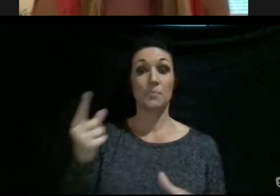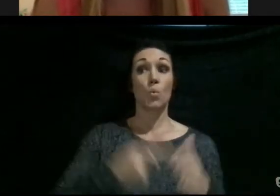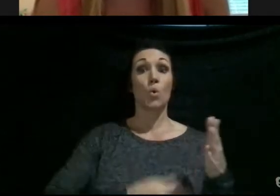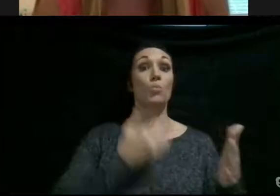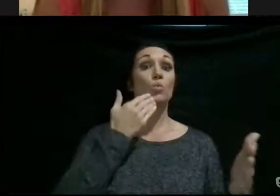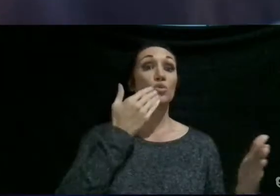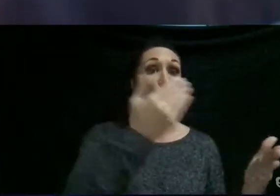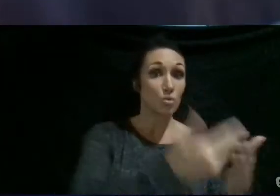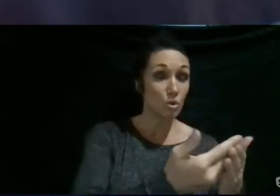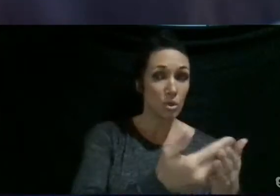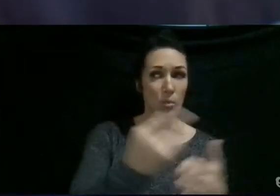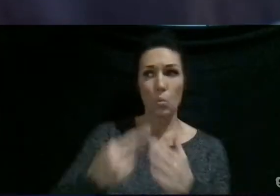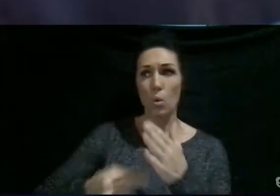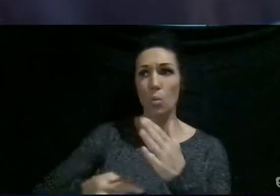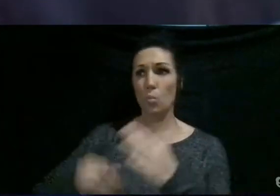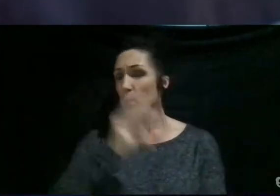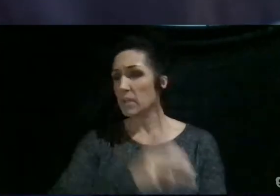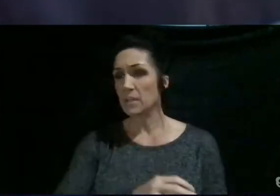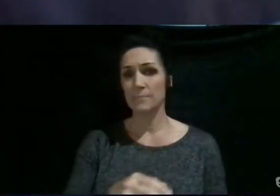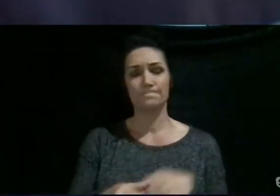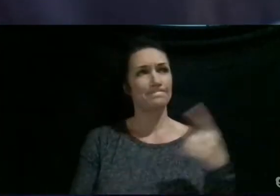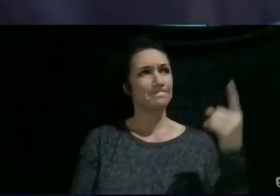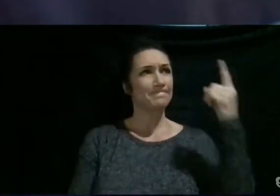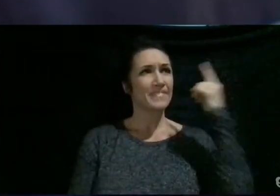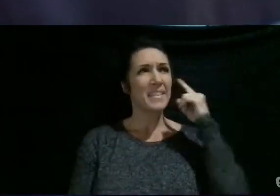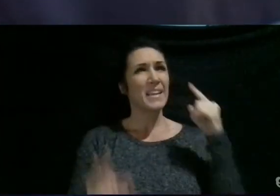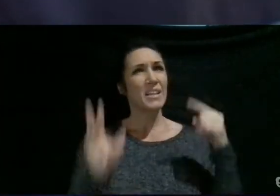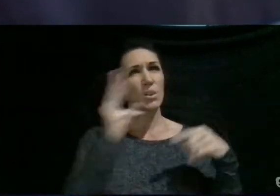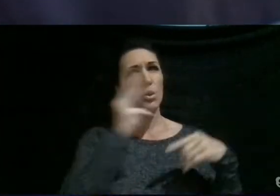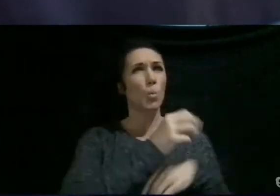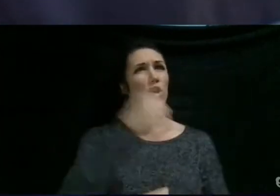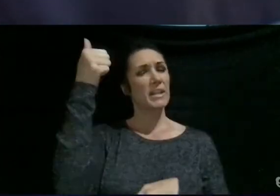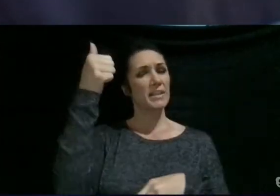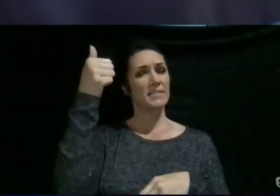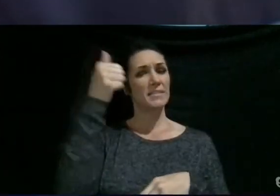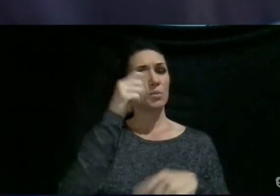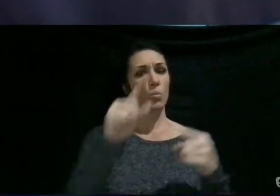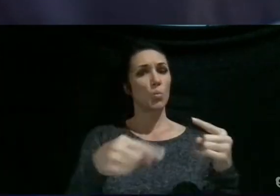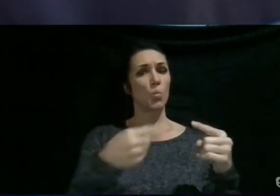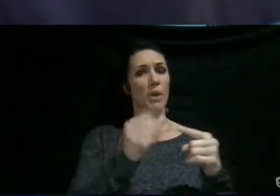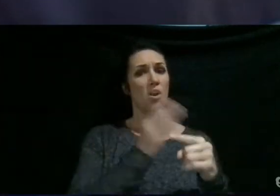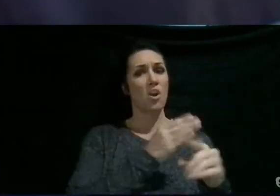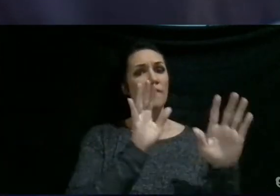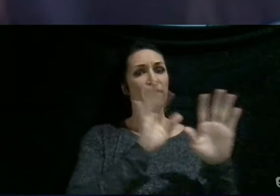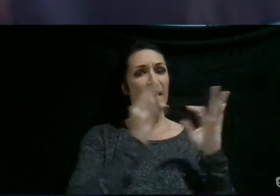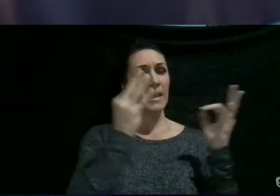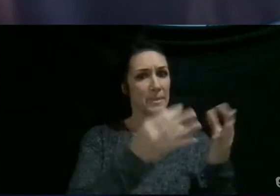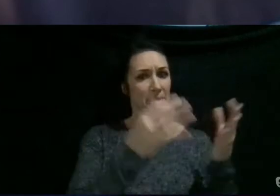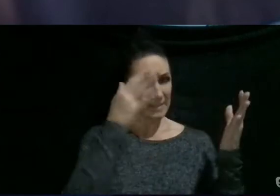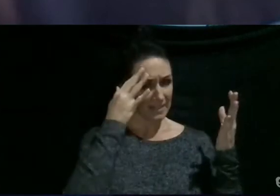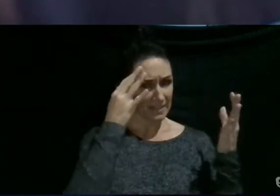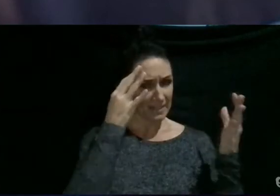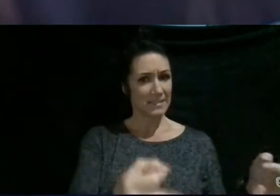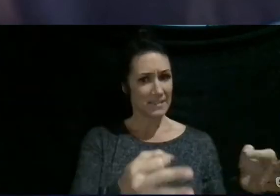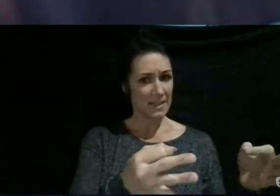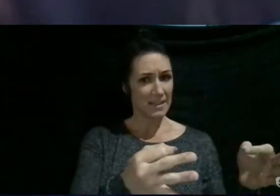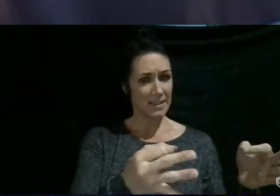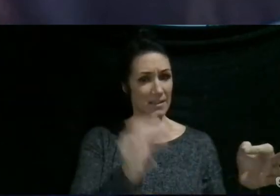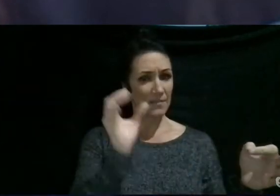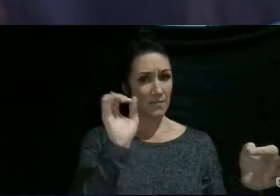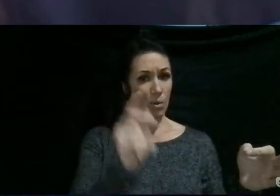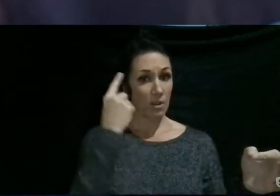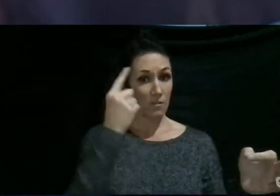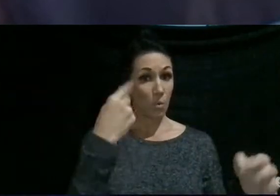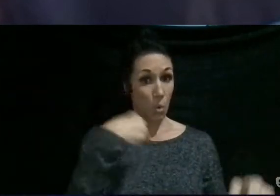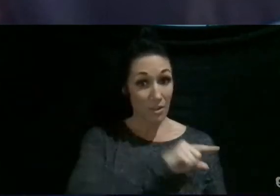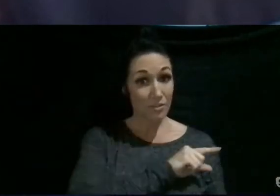What was weird? I think the weirdest thing about this summer was when our family decided that it was okay for us to go